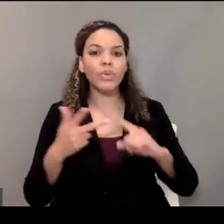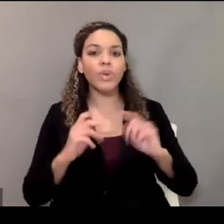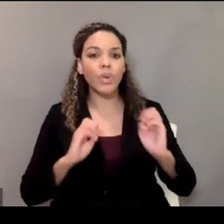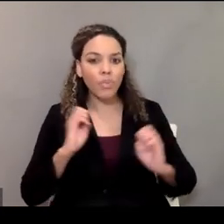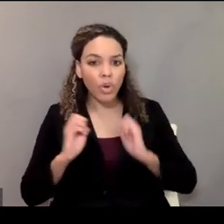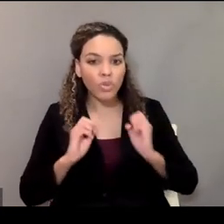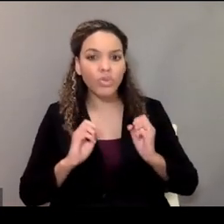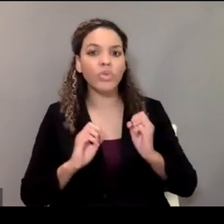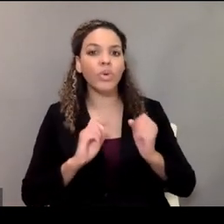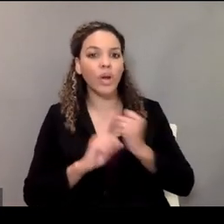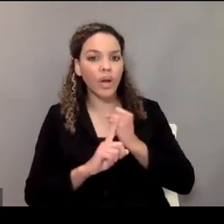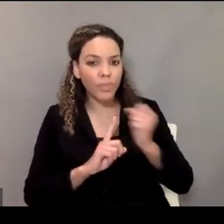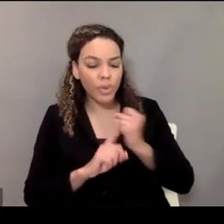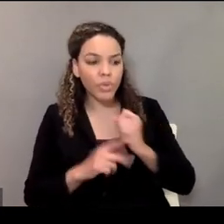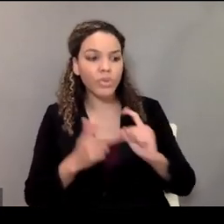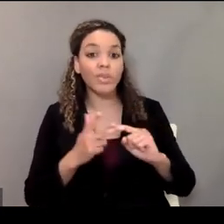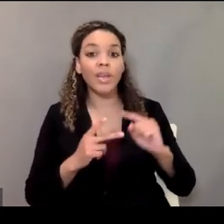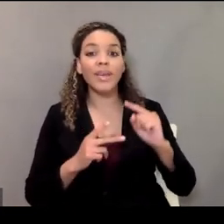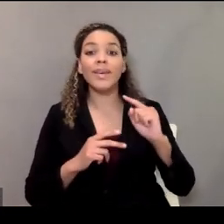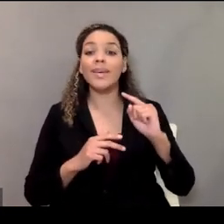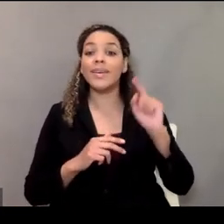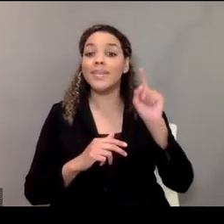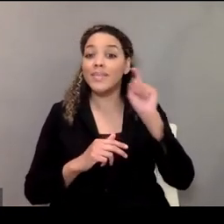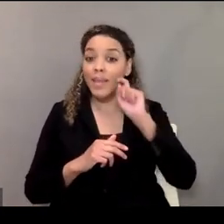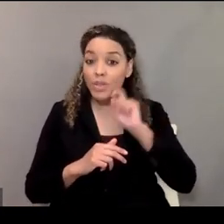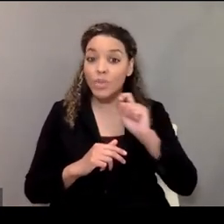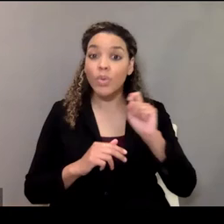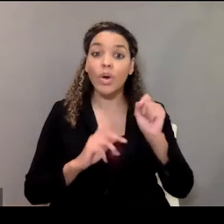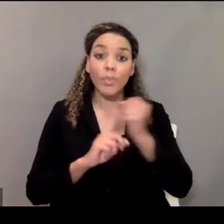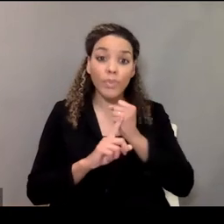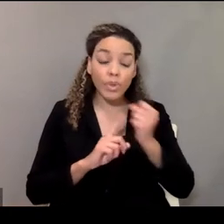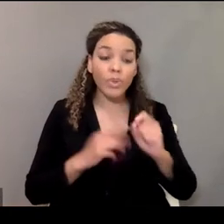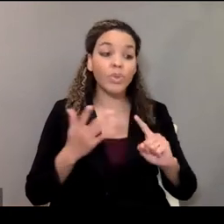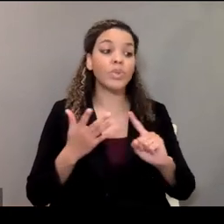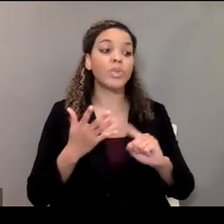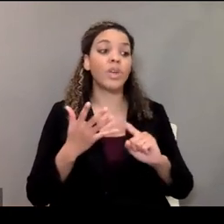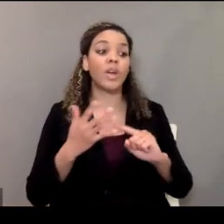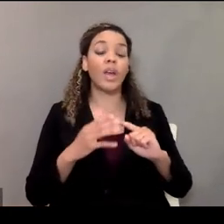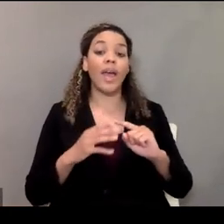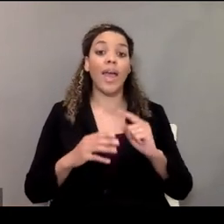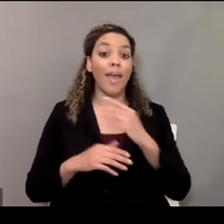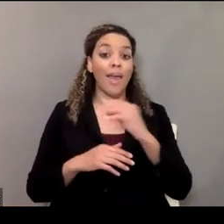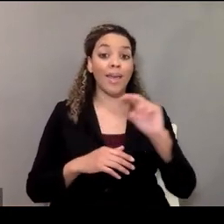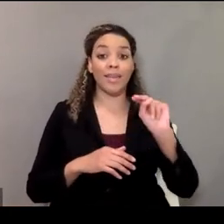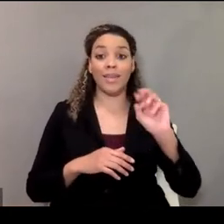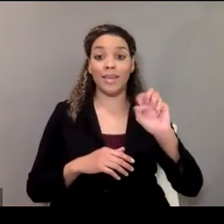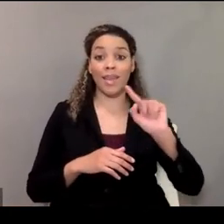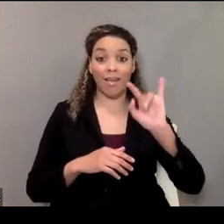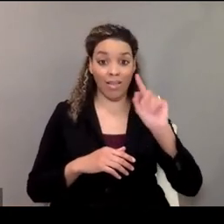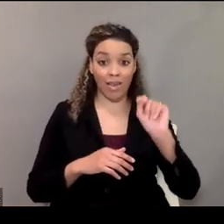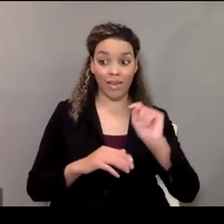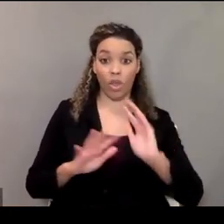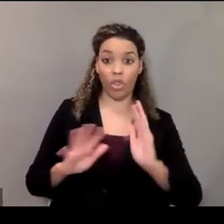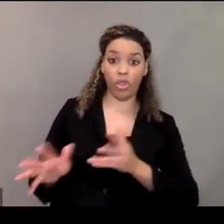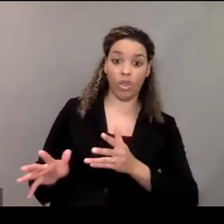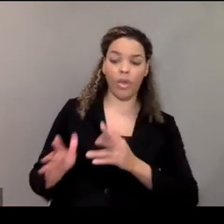sexual abuse, and then there's neglect. Neglect neglect would be not doing something for